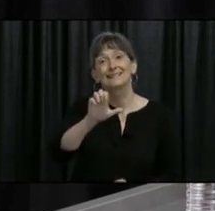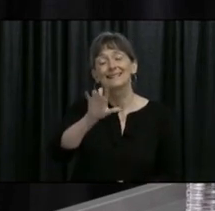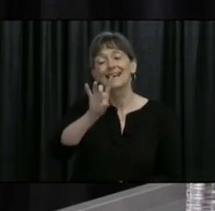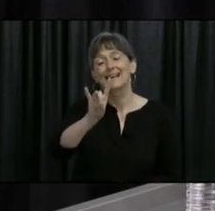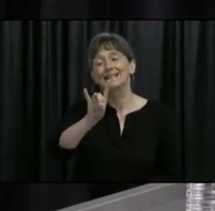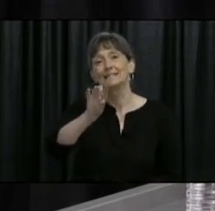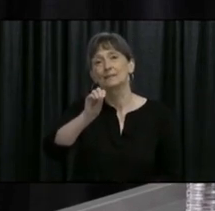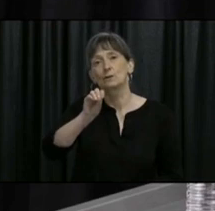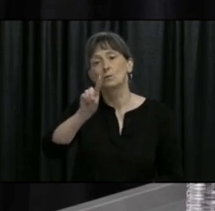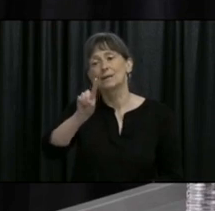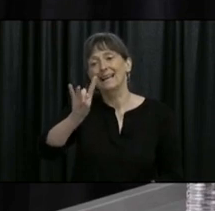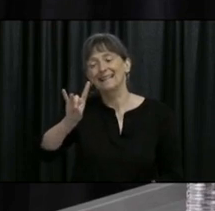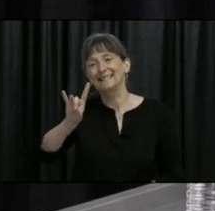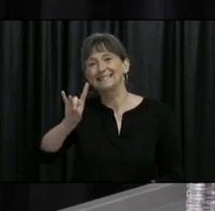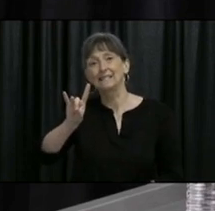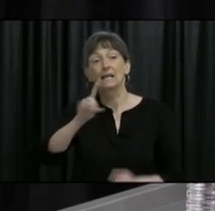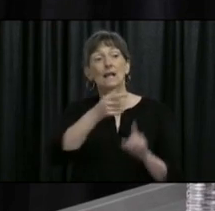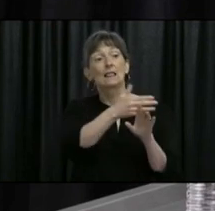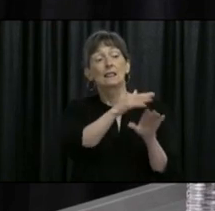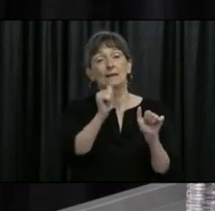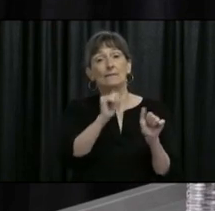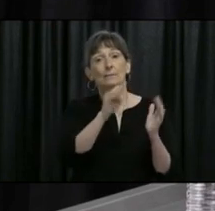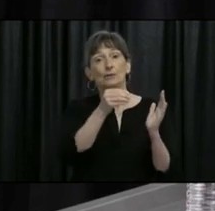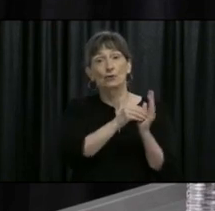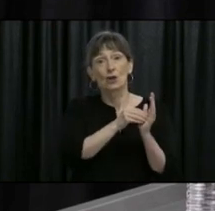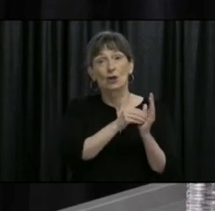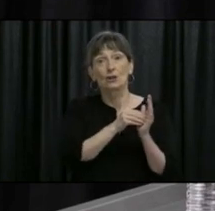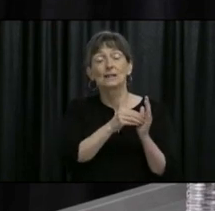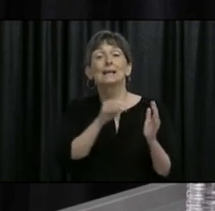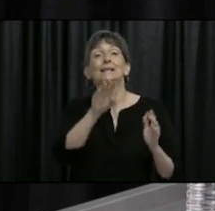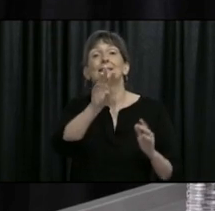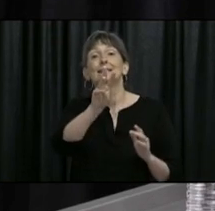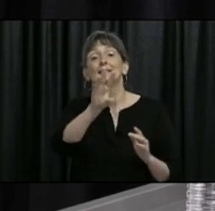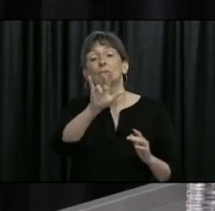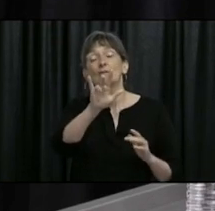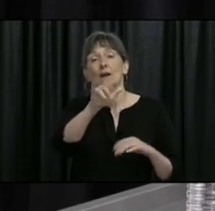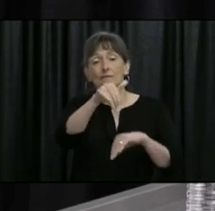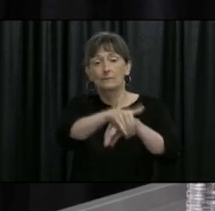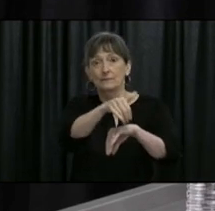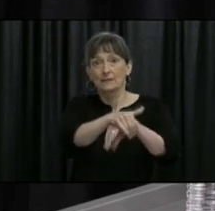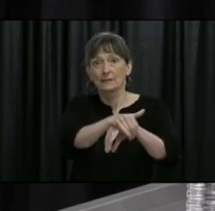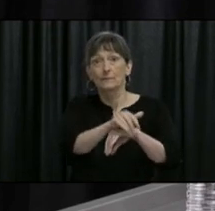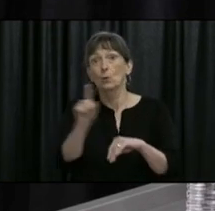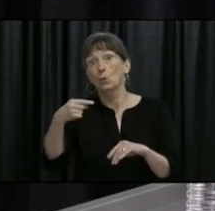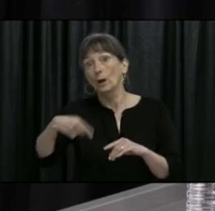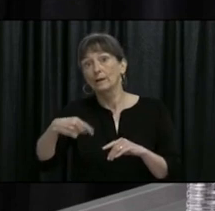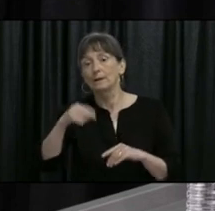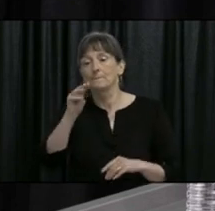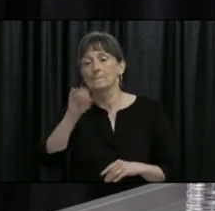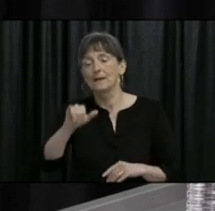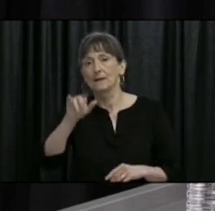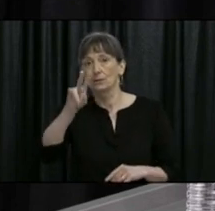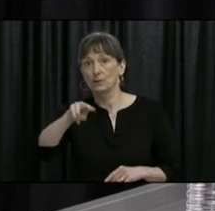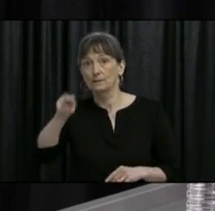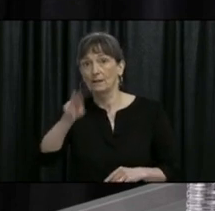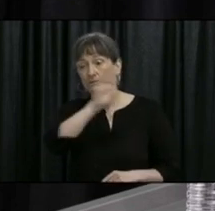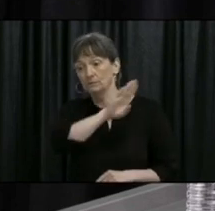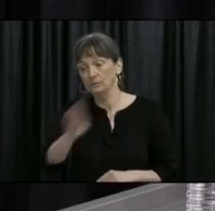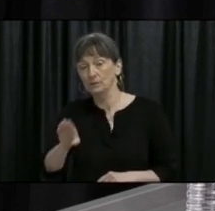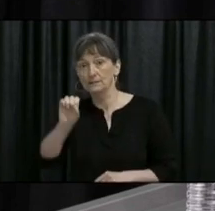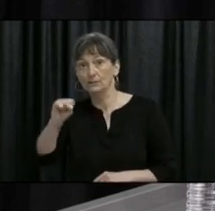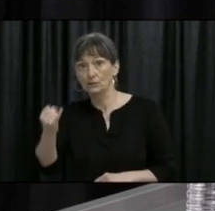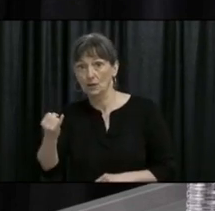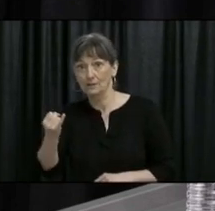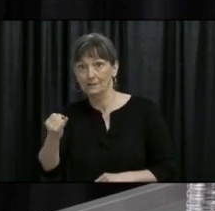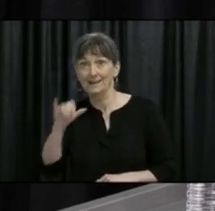departing Montreal at 625 p.m. on May 22nd for St. John's, that they